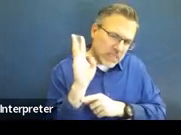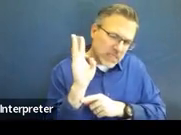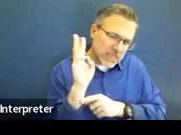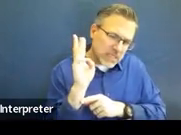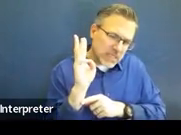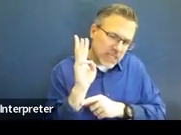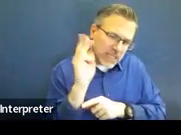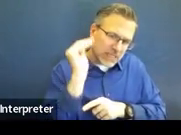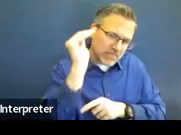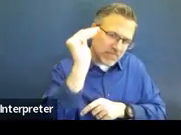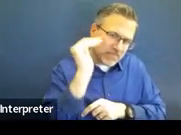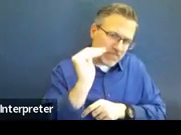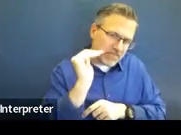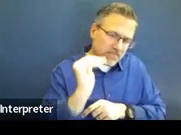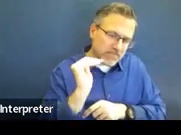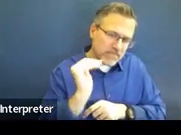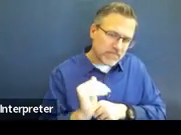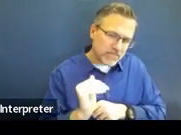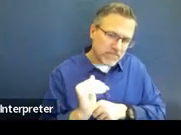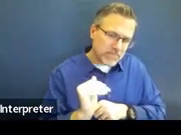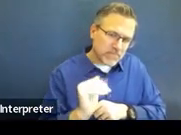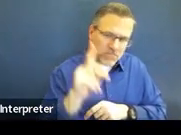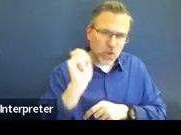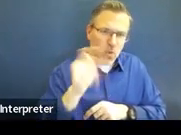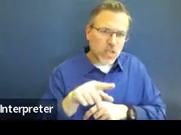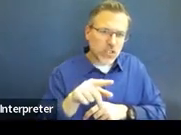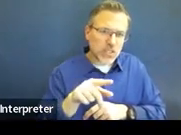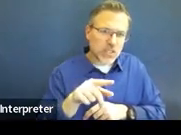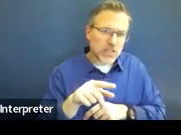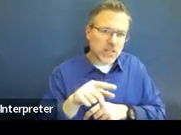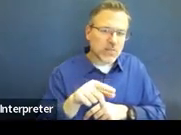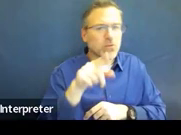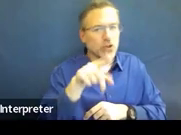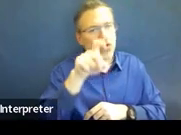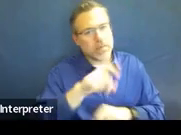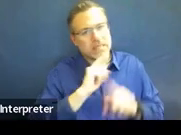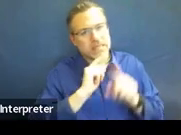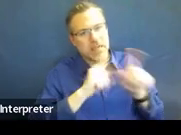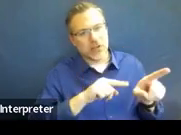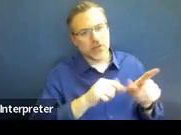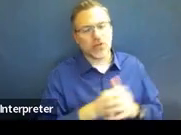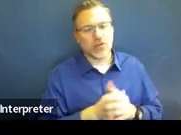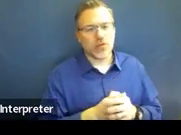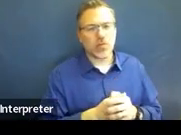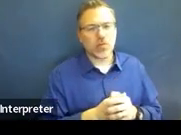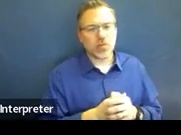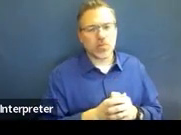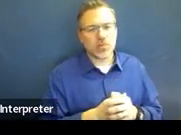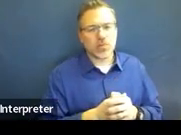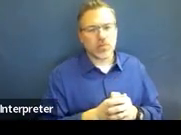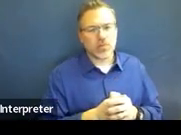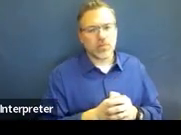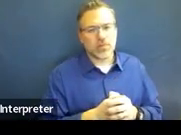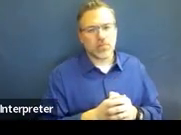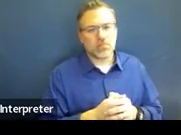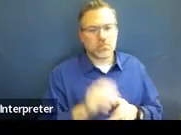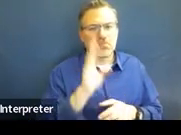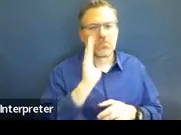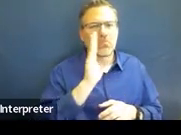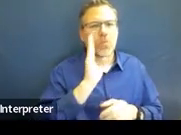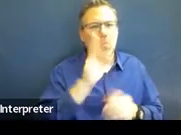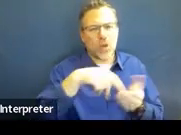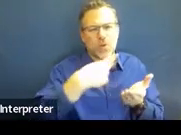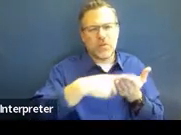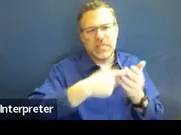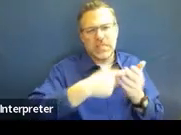that you need to answer or questions that you need to answer, and then all of this other information. And we'll go over each of these